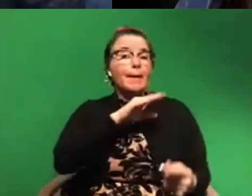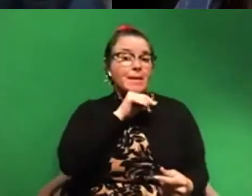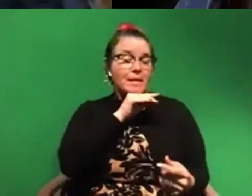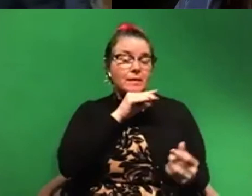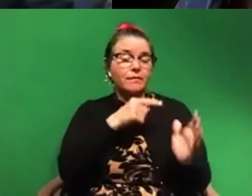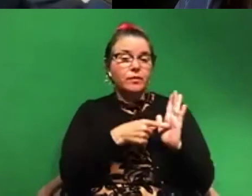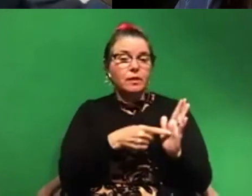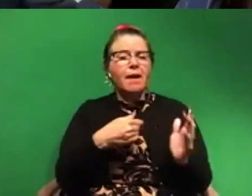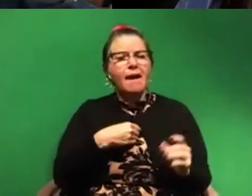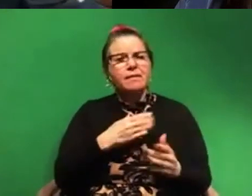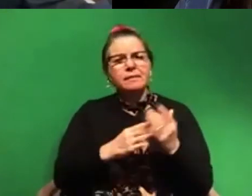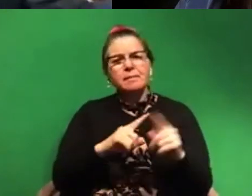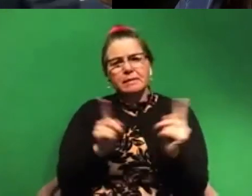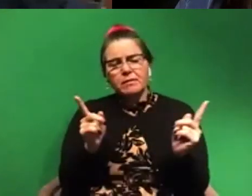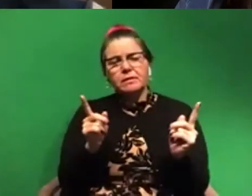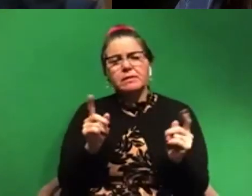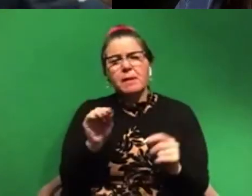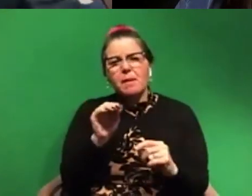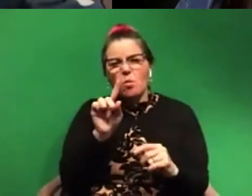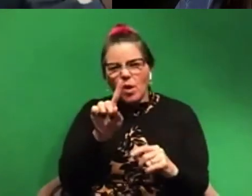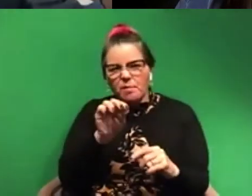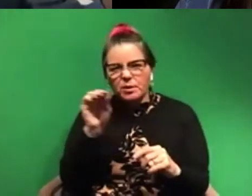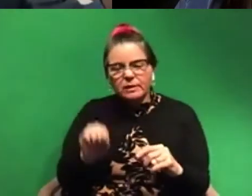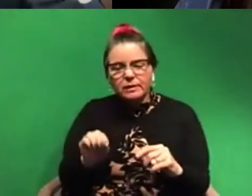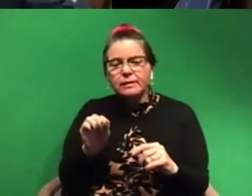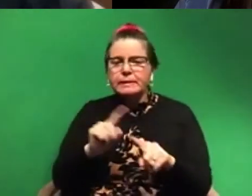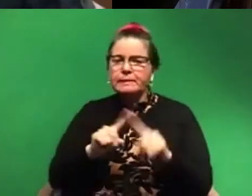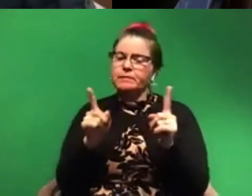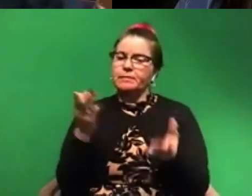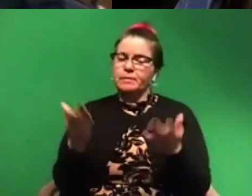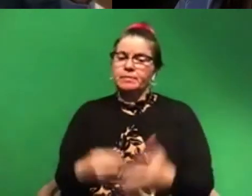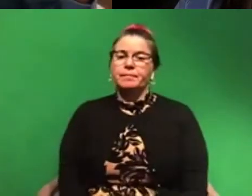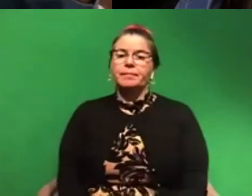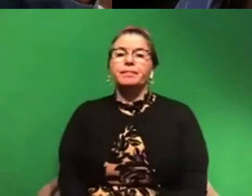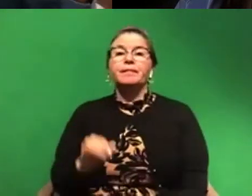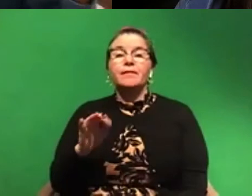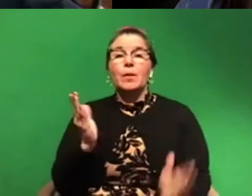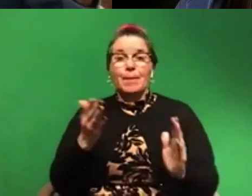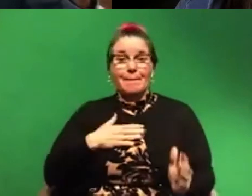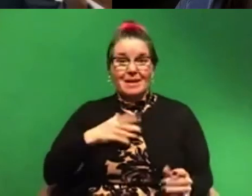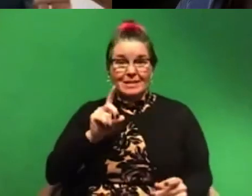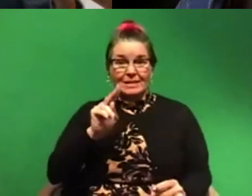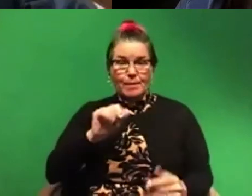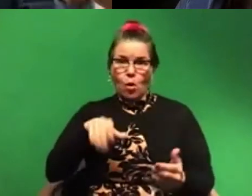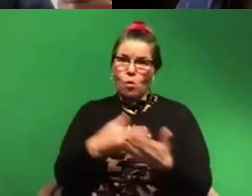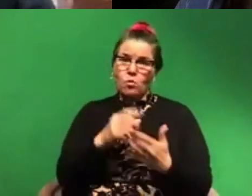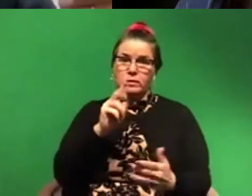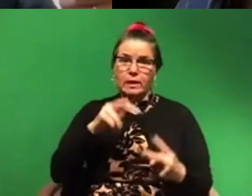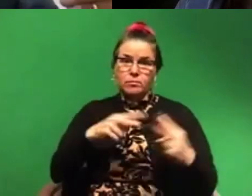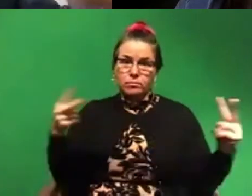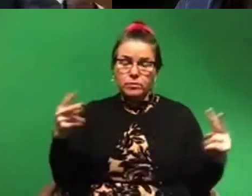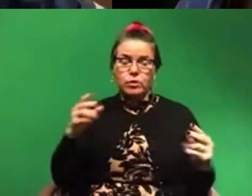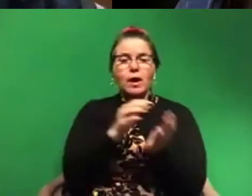are some differences, maybe a percent, one percent or so might be different. If you compare my string of DNA, my whole DNA to a clam,